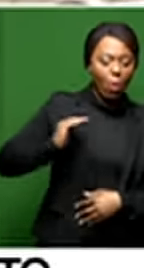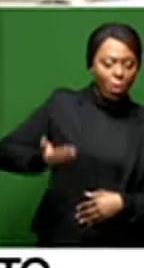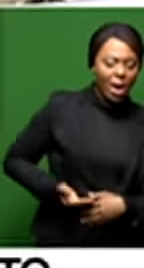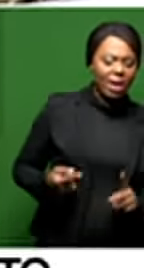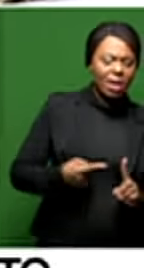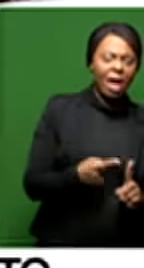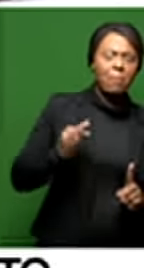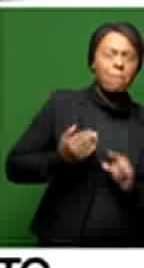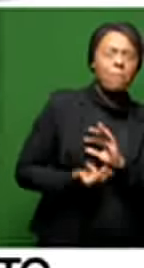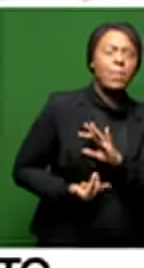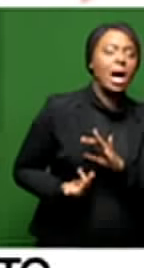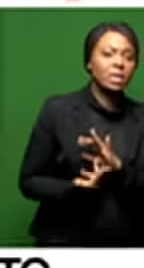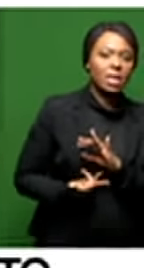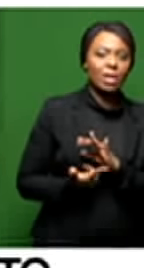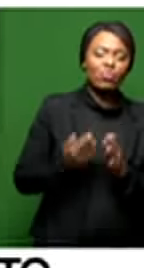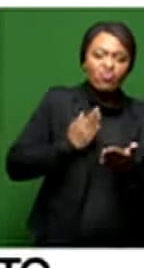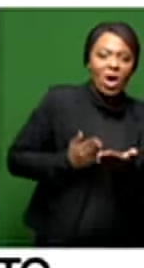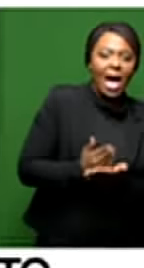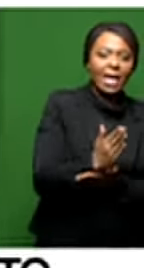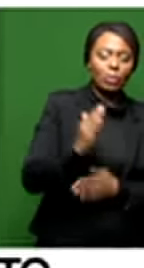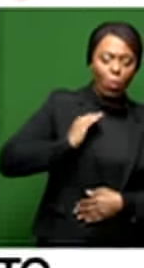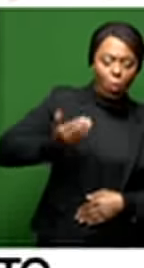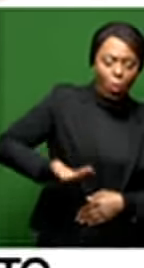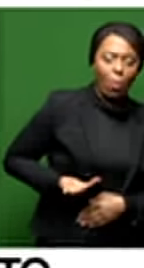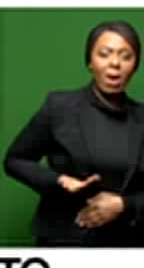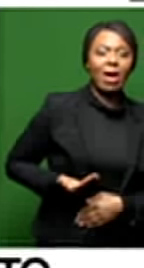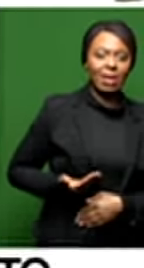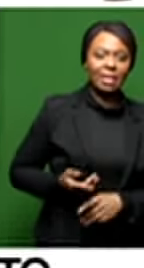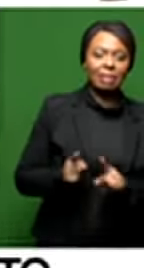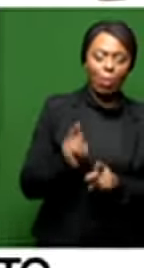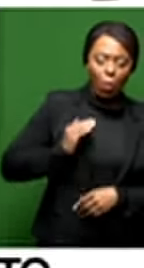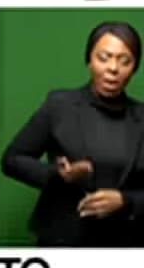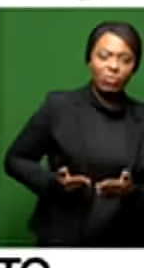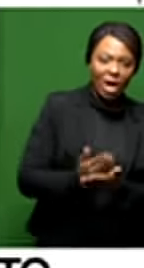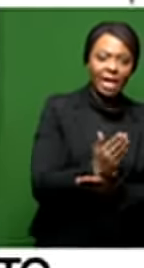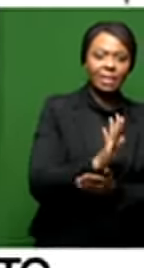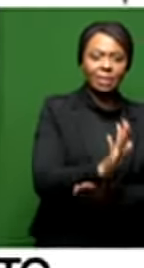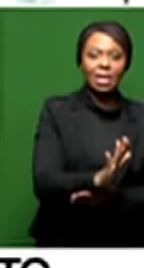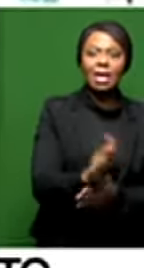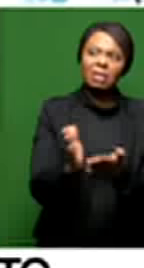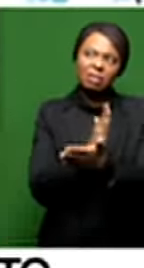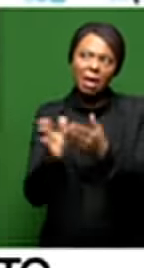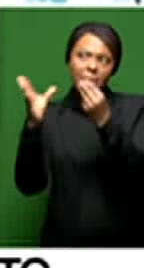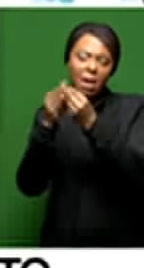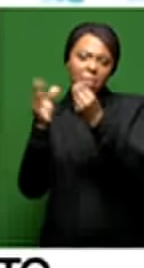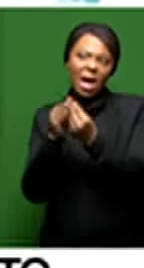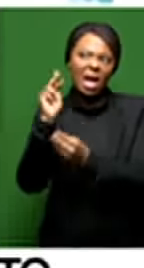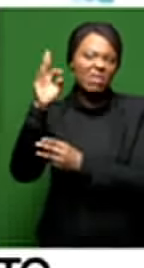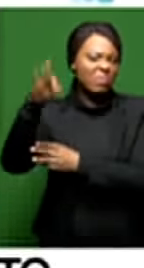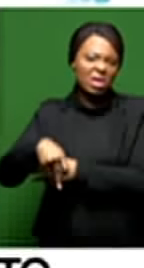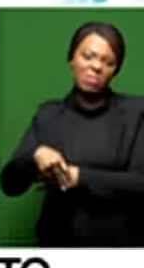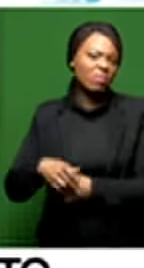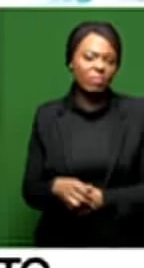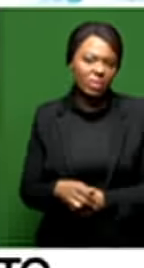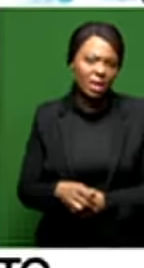women and women's rights. And today, all of those people are coming out. Some who are not members of the National Freedom Party.